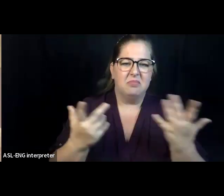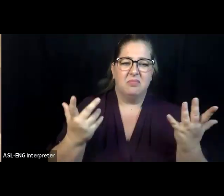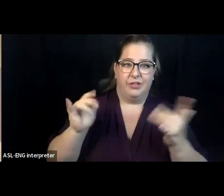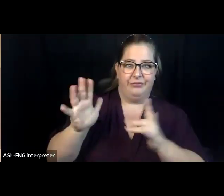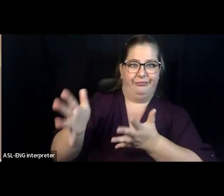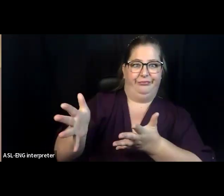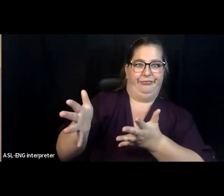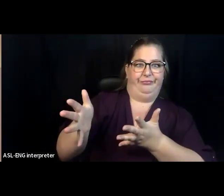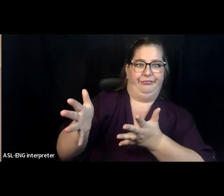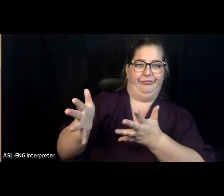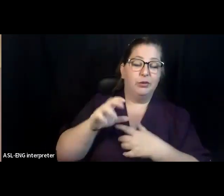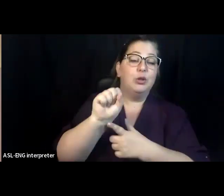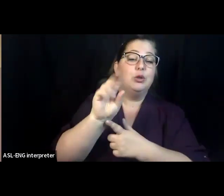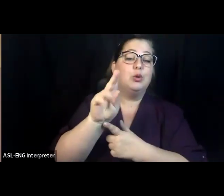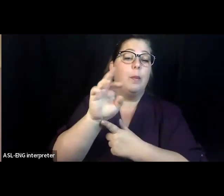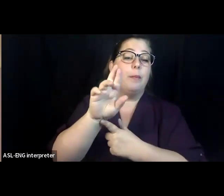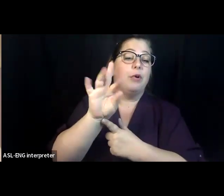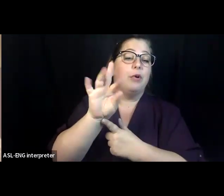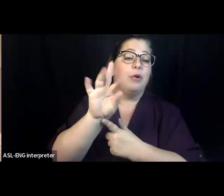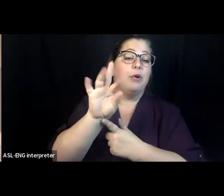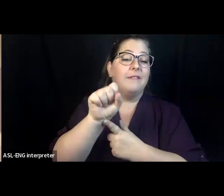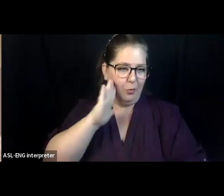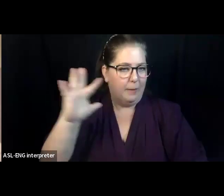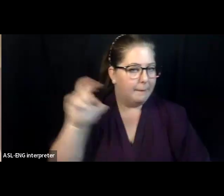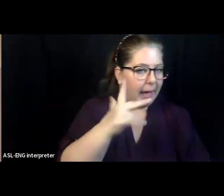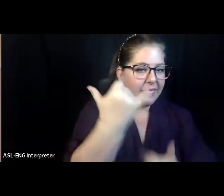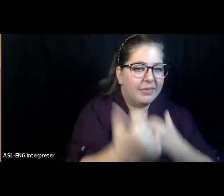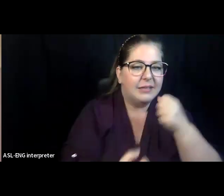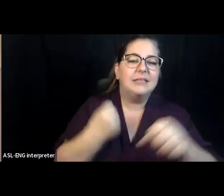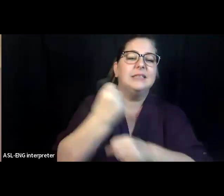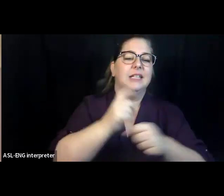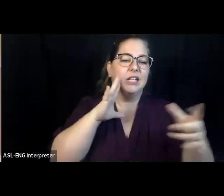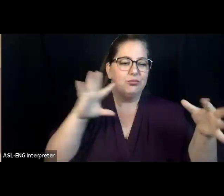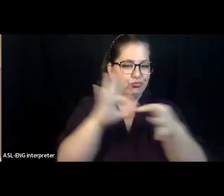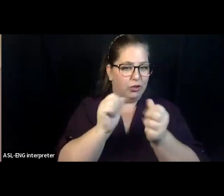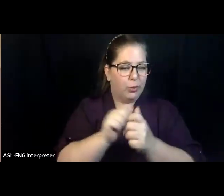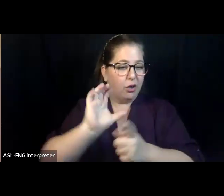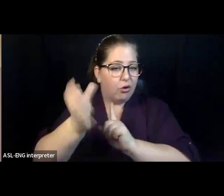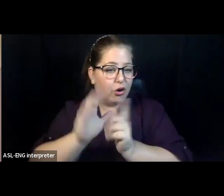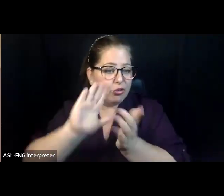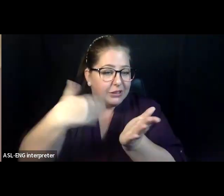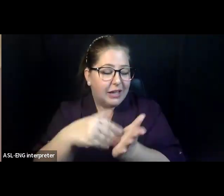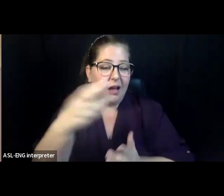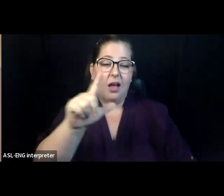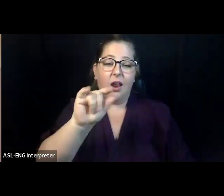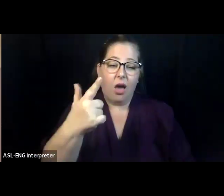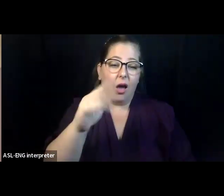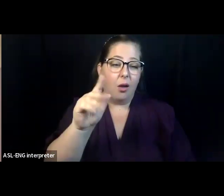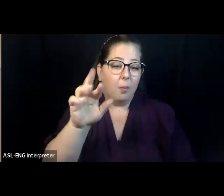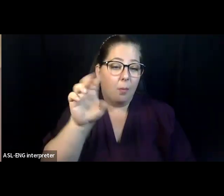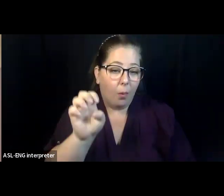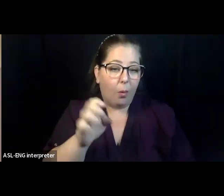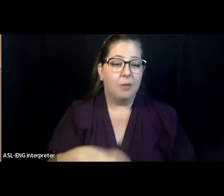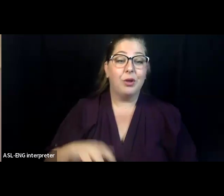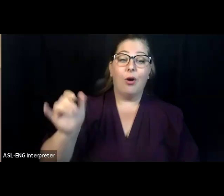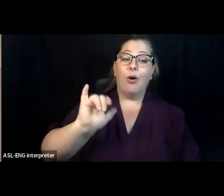festival that'll celebrate some more family friendly films, and that can pull in folks who want to bring better storytelling